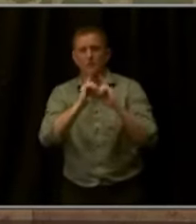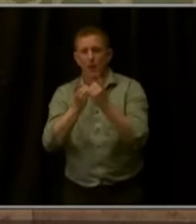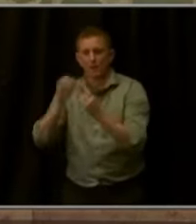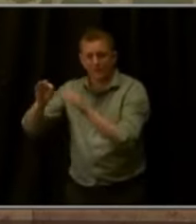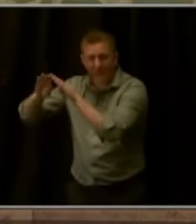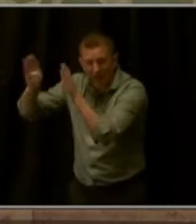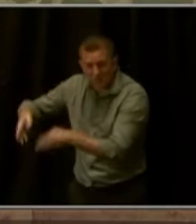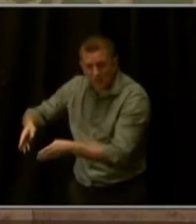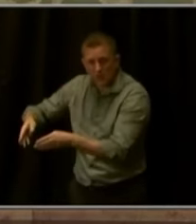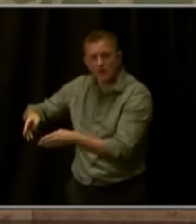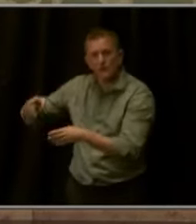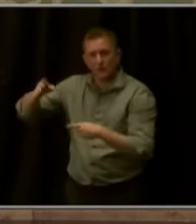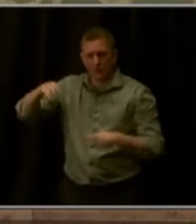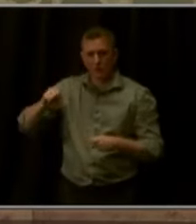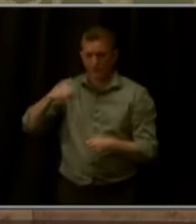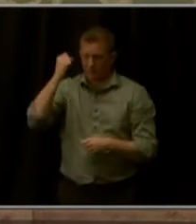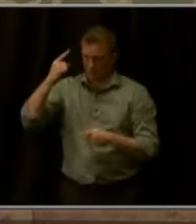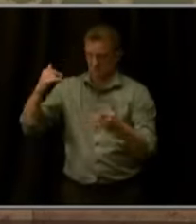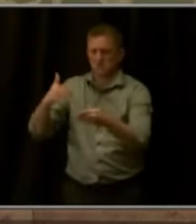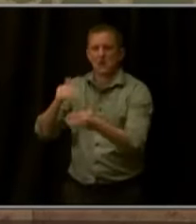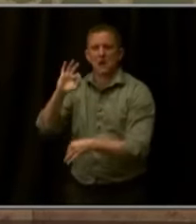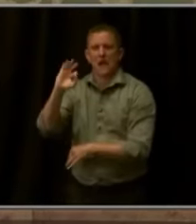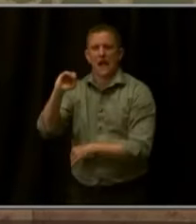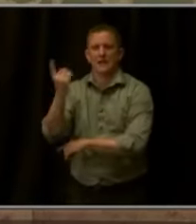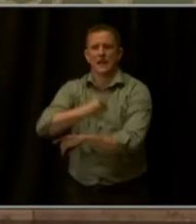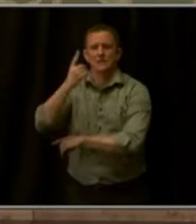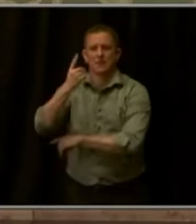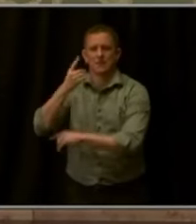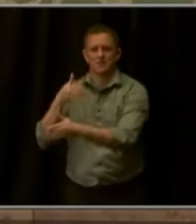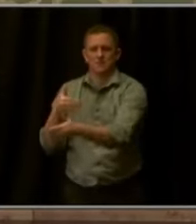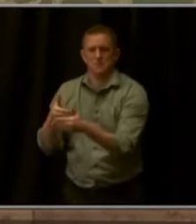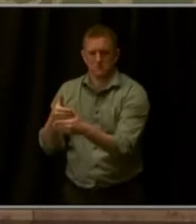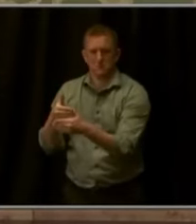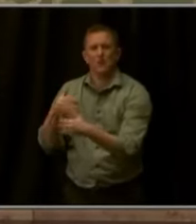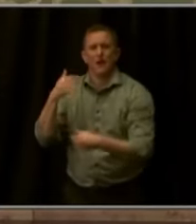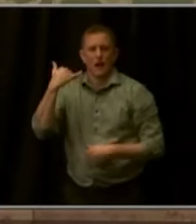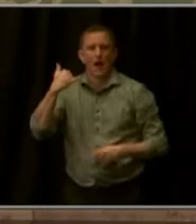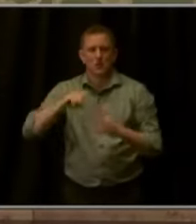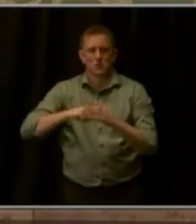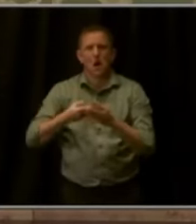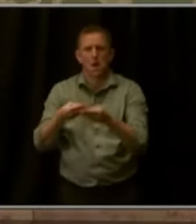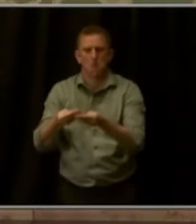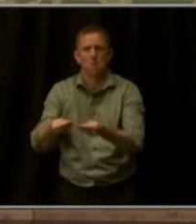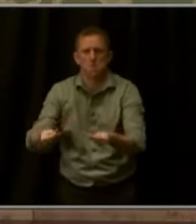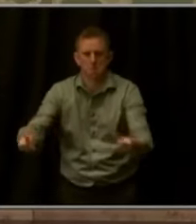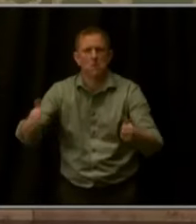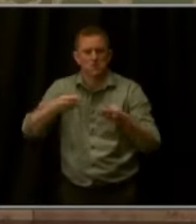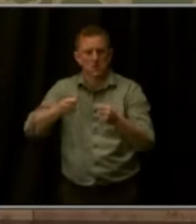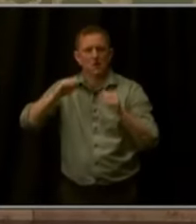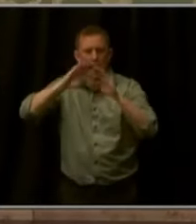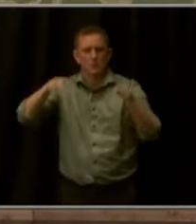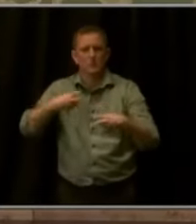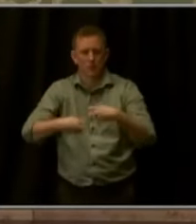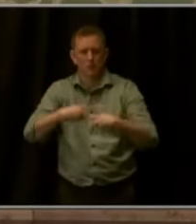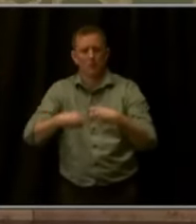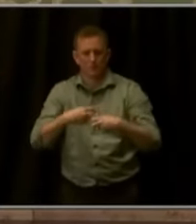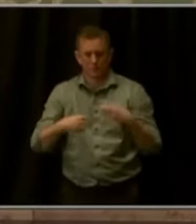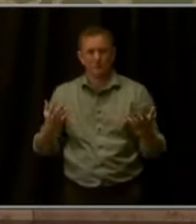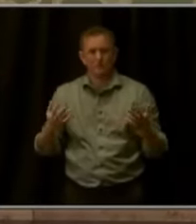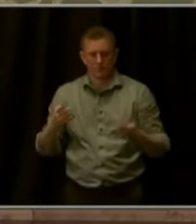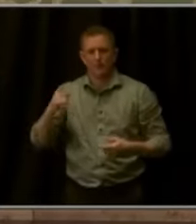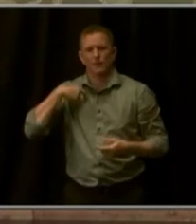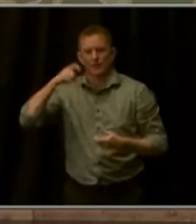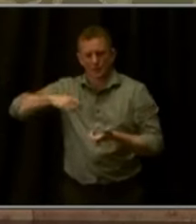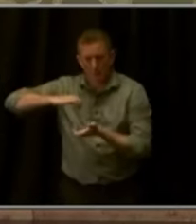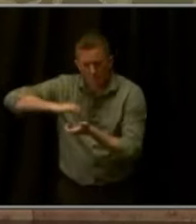The state is putting our skin in the game and doing our part to solve the housing crisis. And with your partnership, we can and we